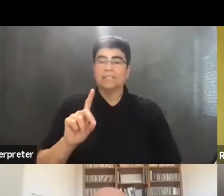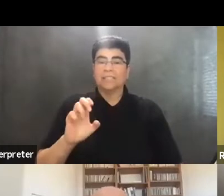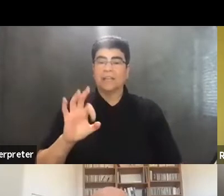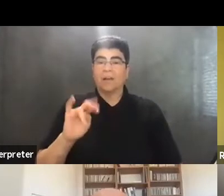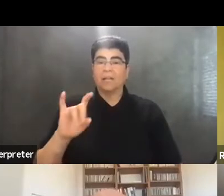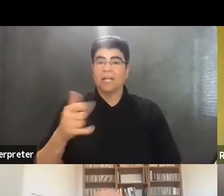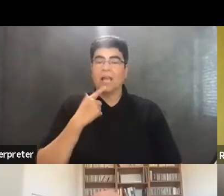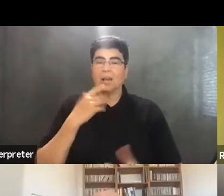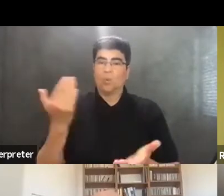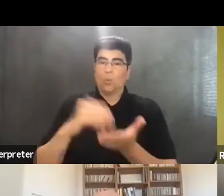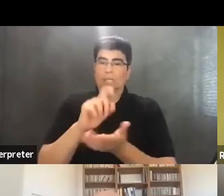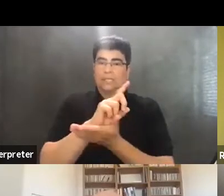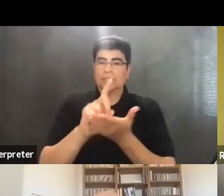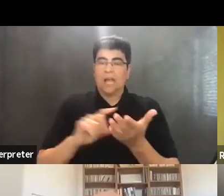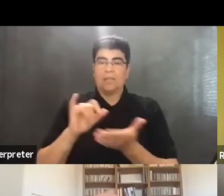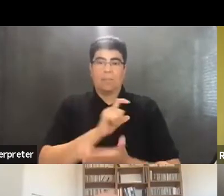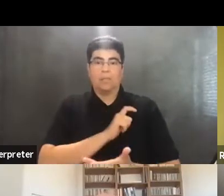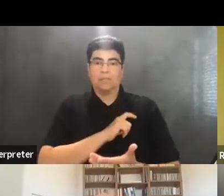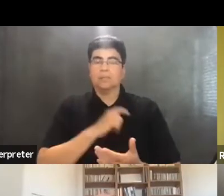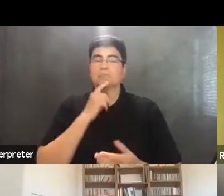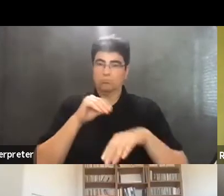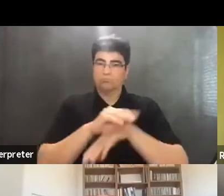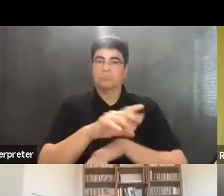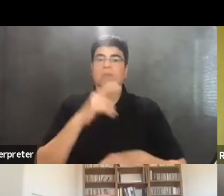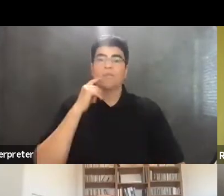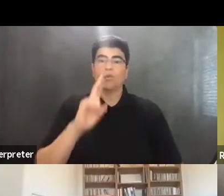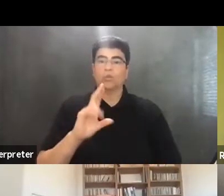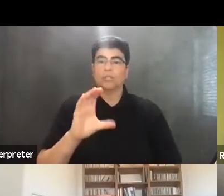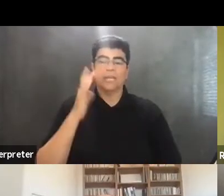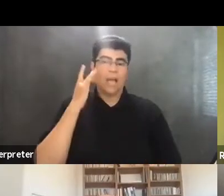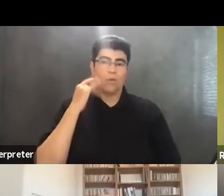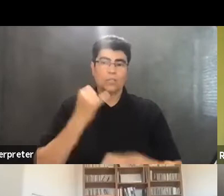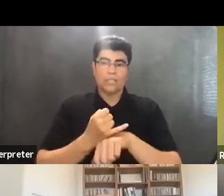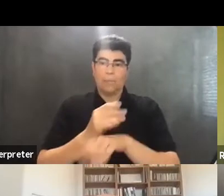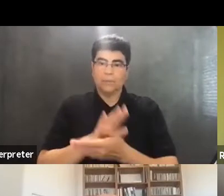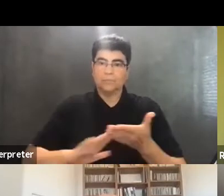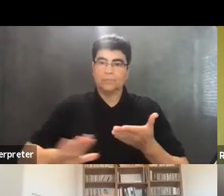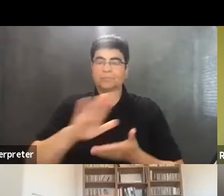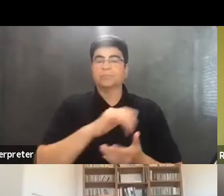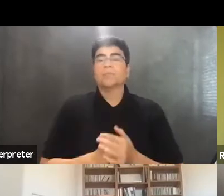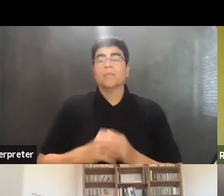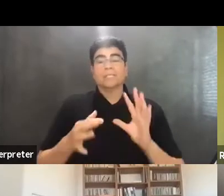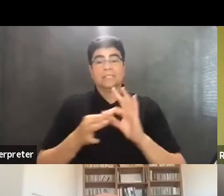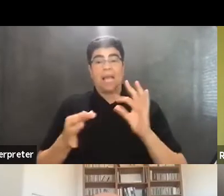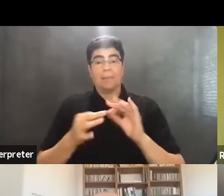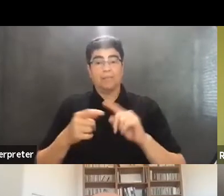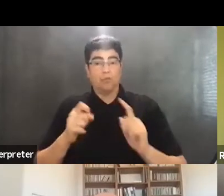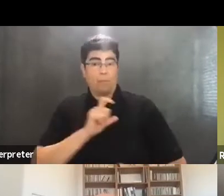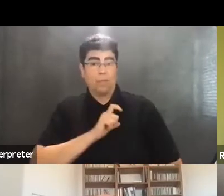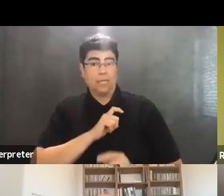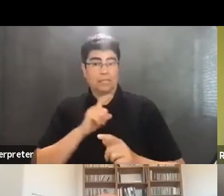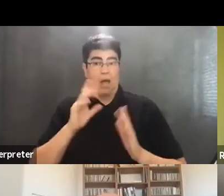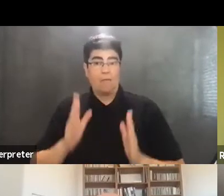necessarily the University of California too. Most recently, statements from these police officers have been